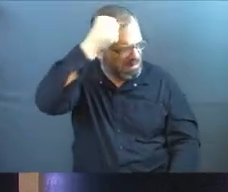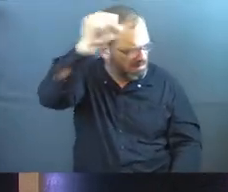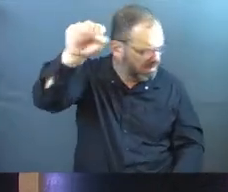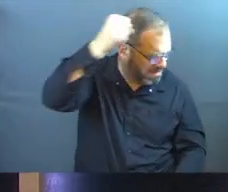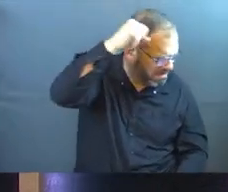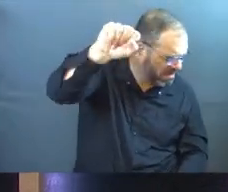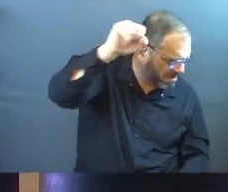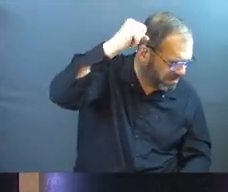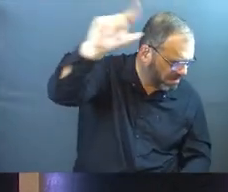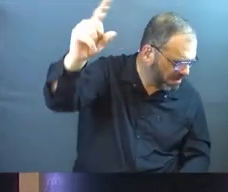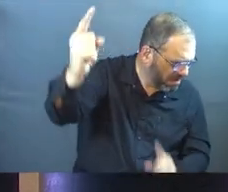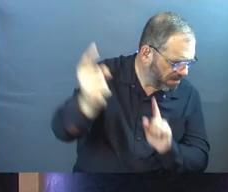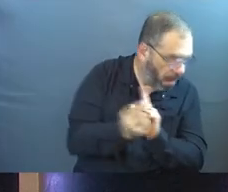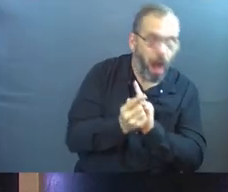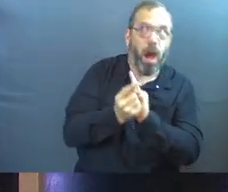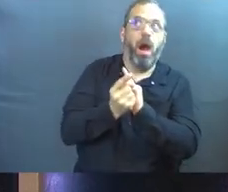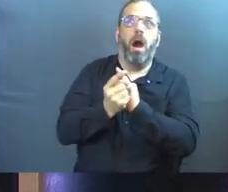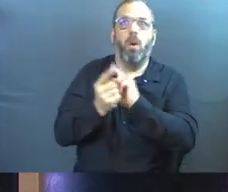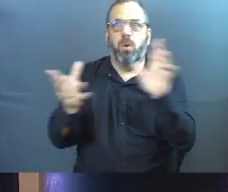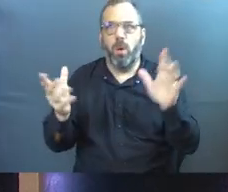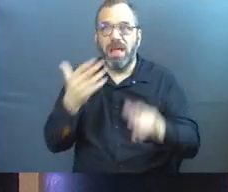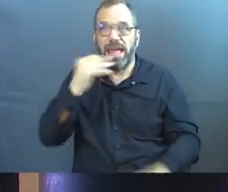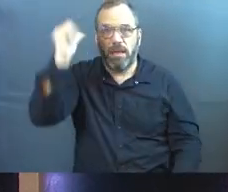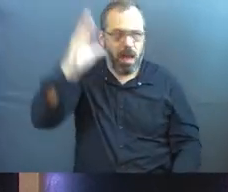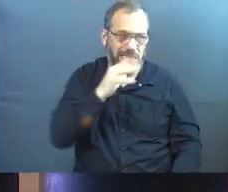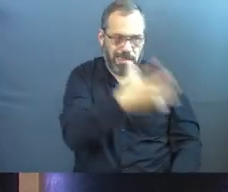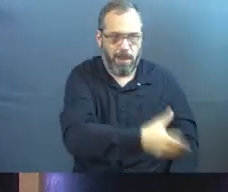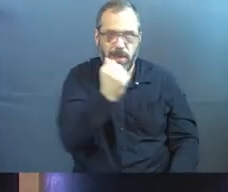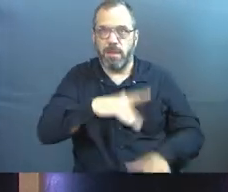Jesus. Thank God I didn't get sorted back here.